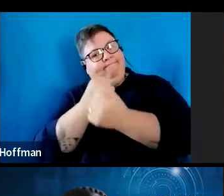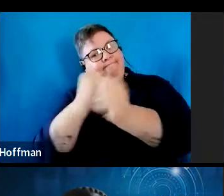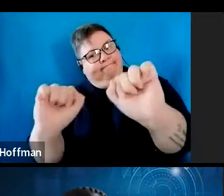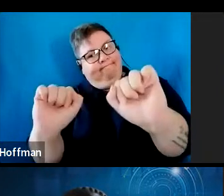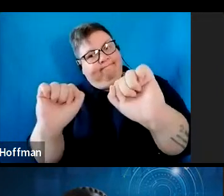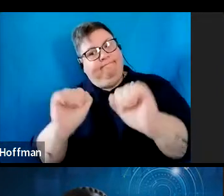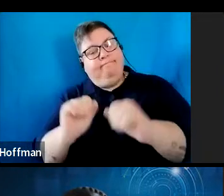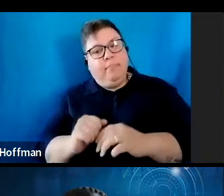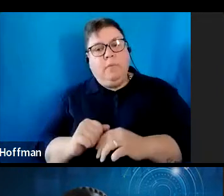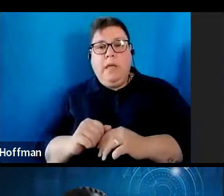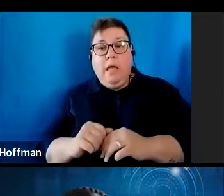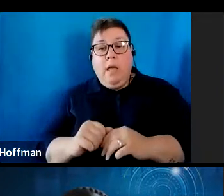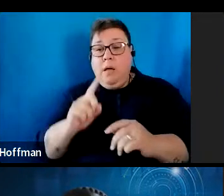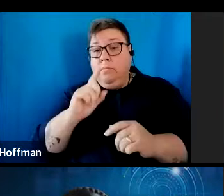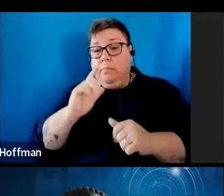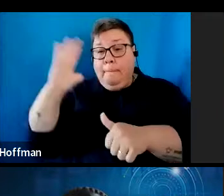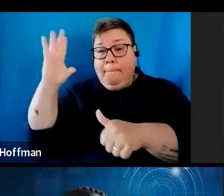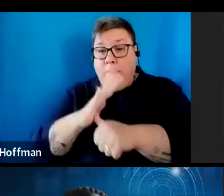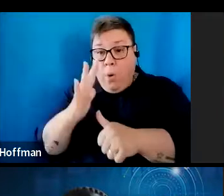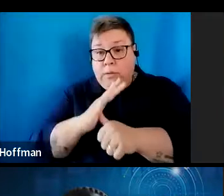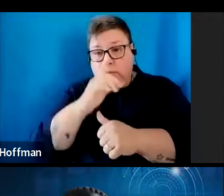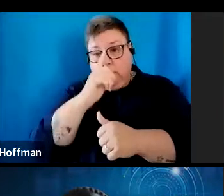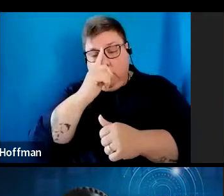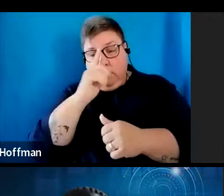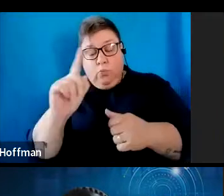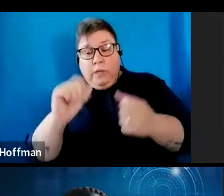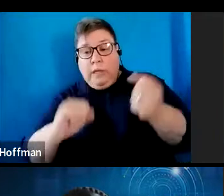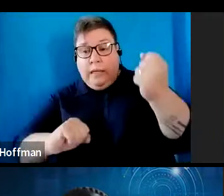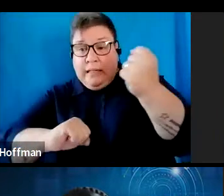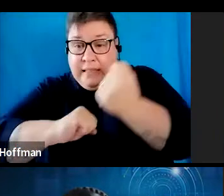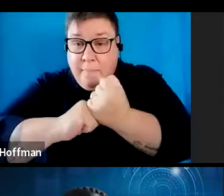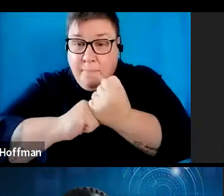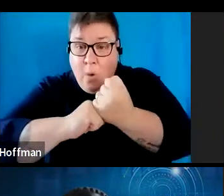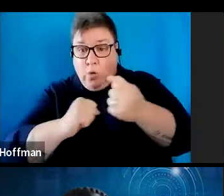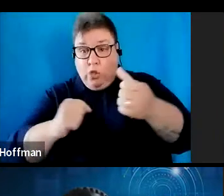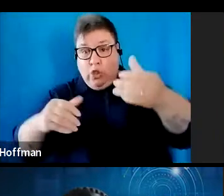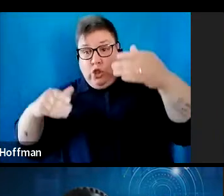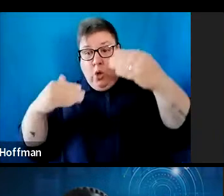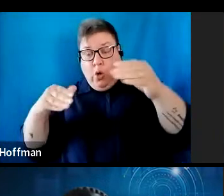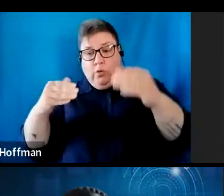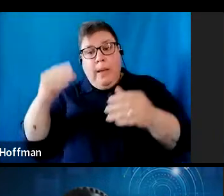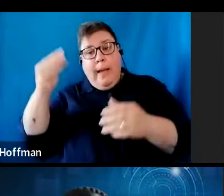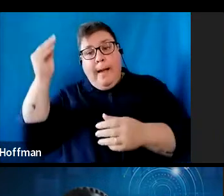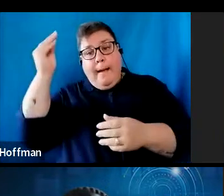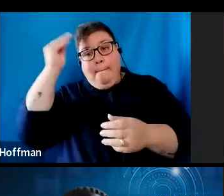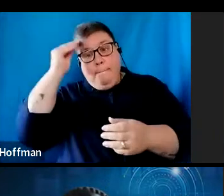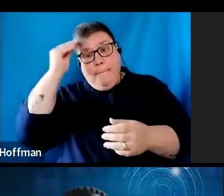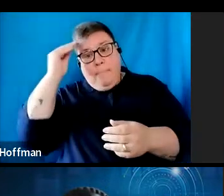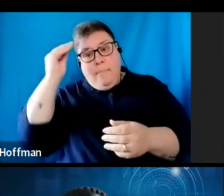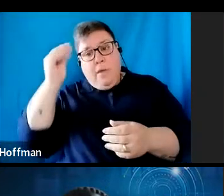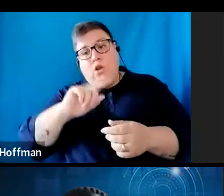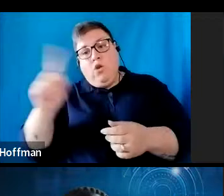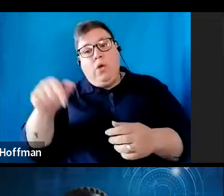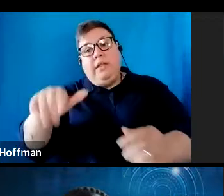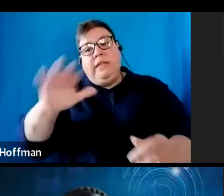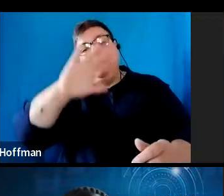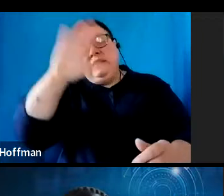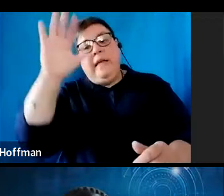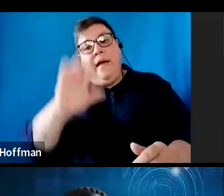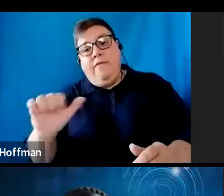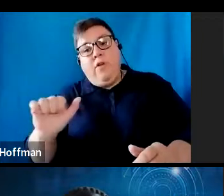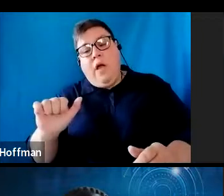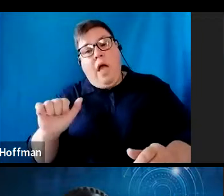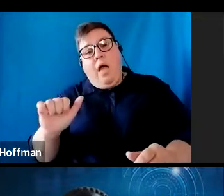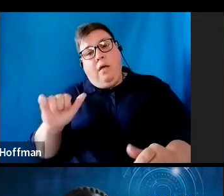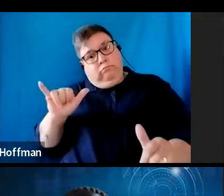And then the main thing is the supporting documents to indicate the member was not an SAR resident for an